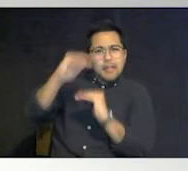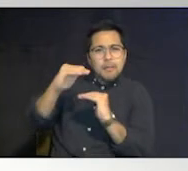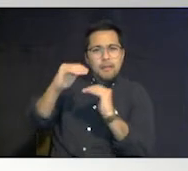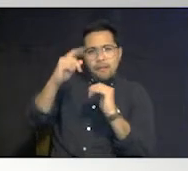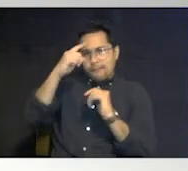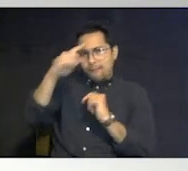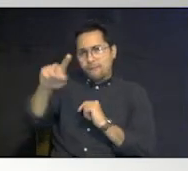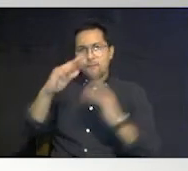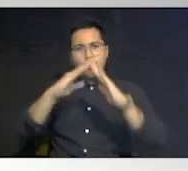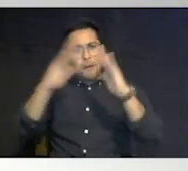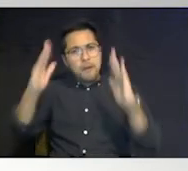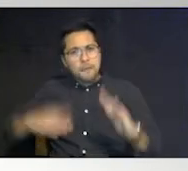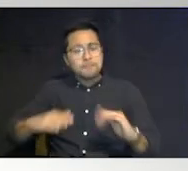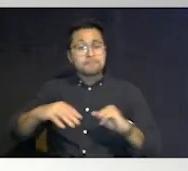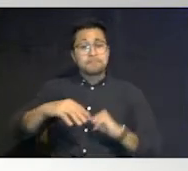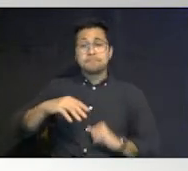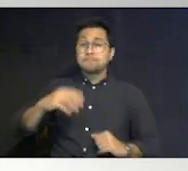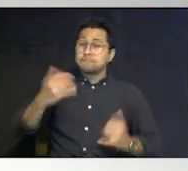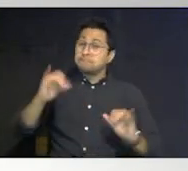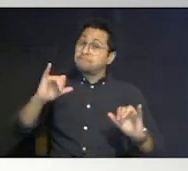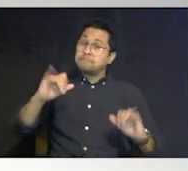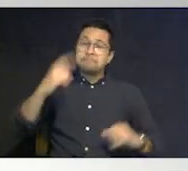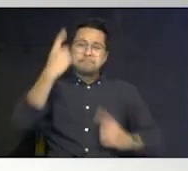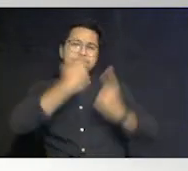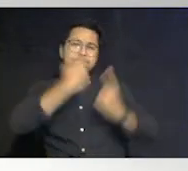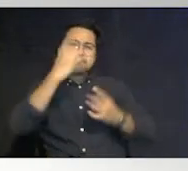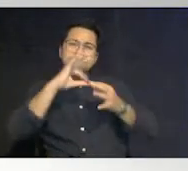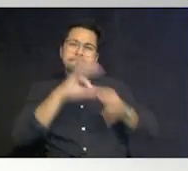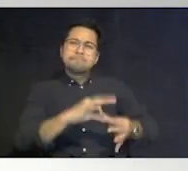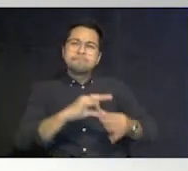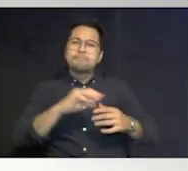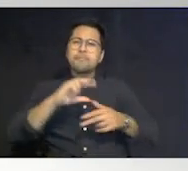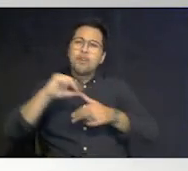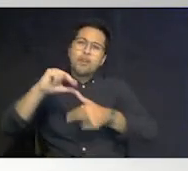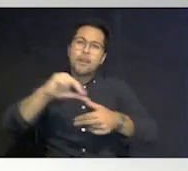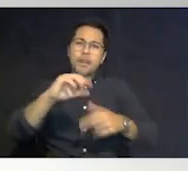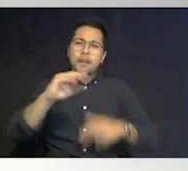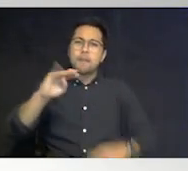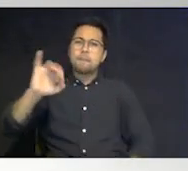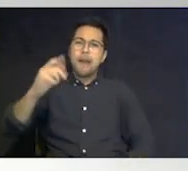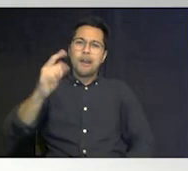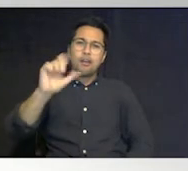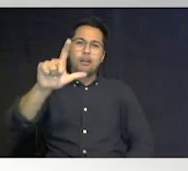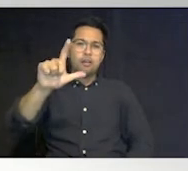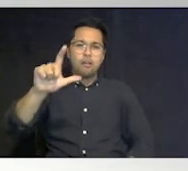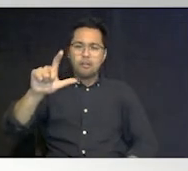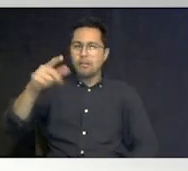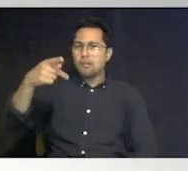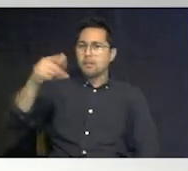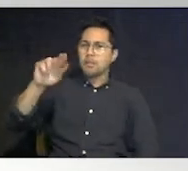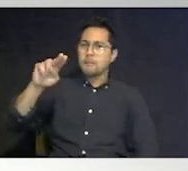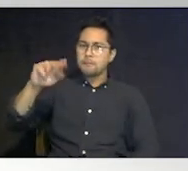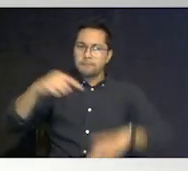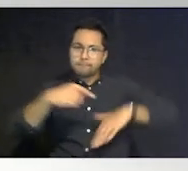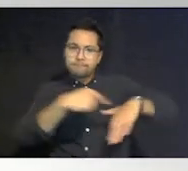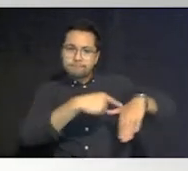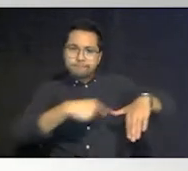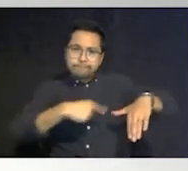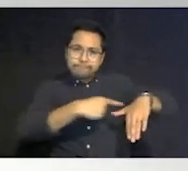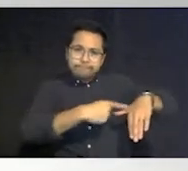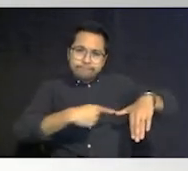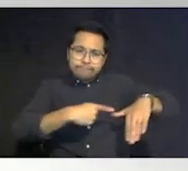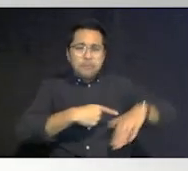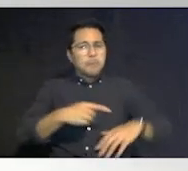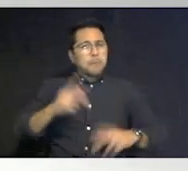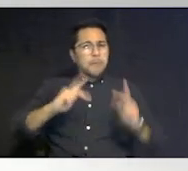um and we still like if you think about hurricane michael in the panhandle people are still not in their own homes